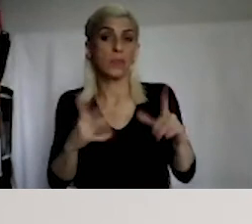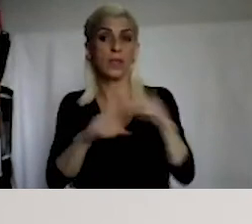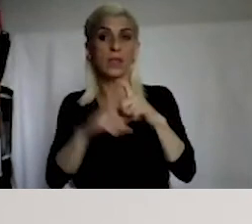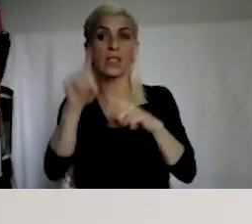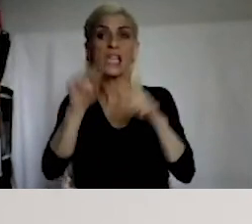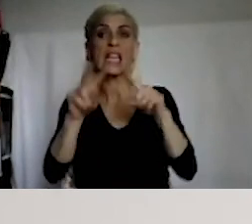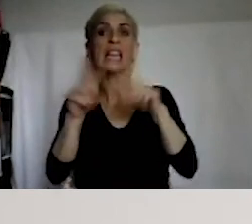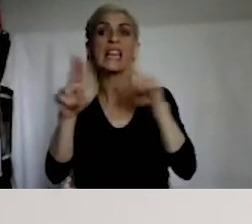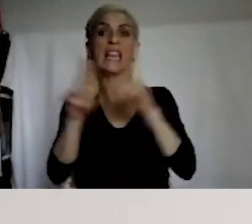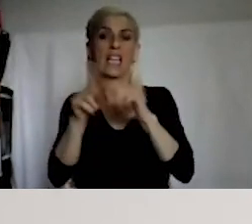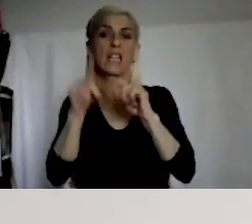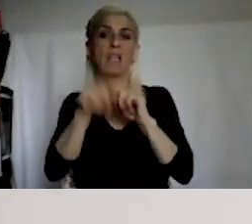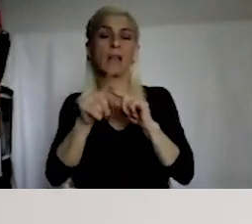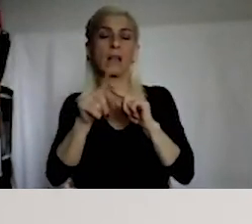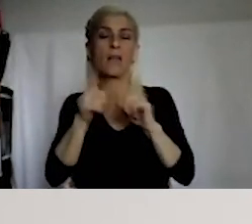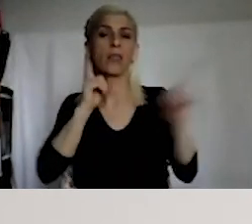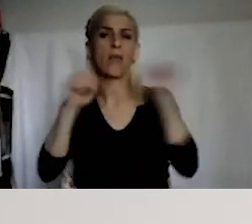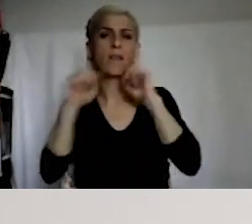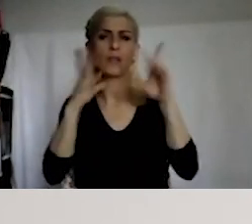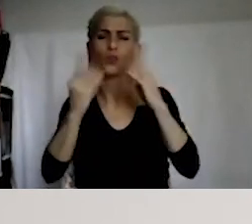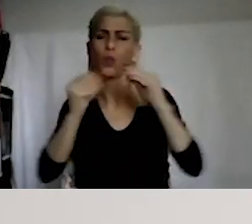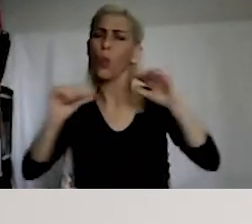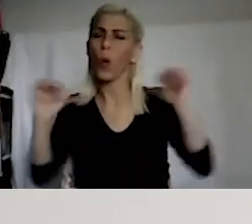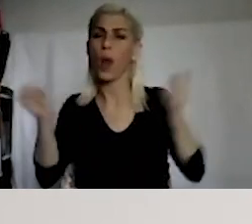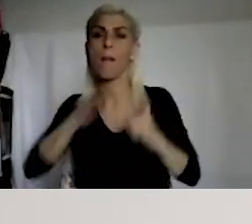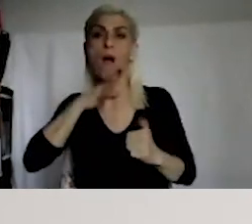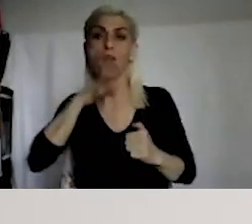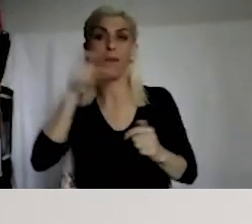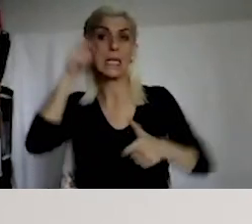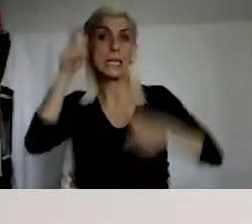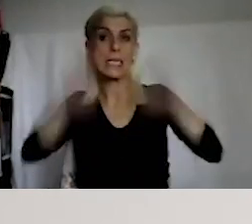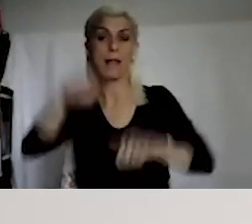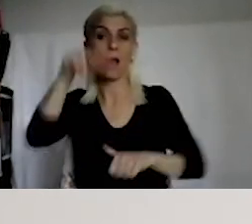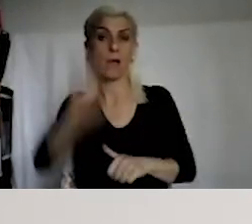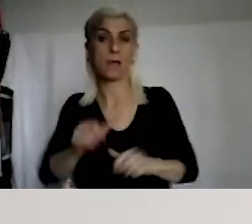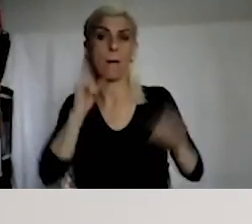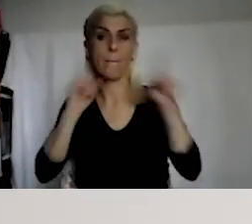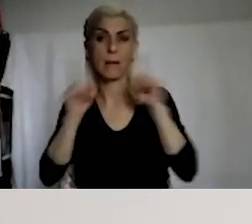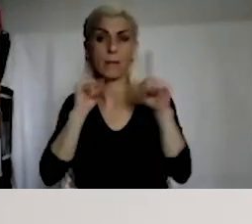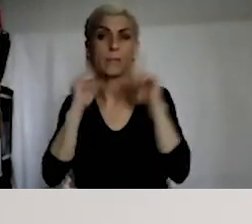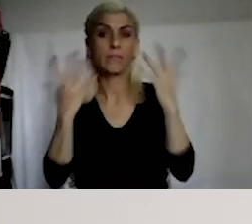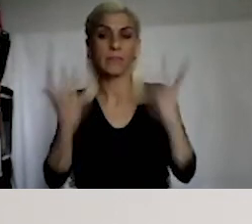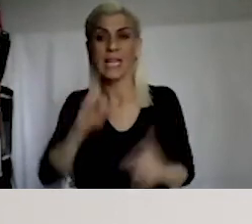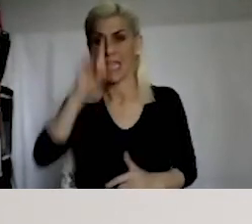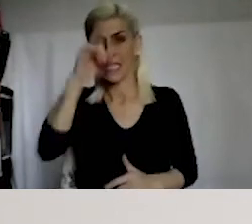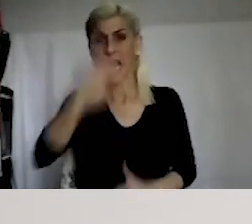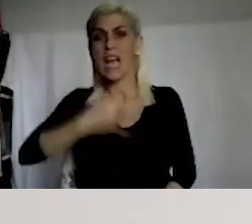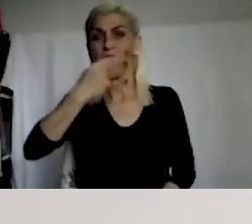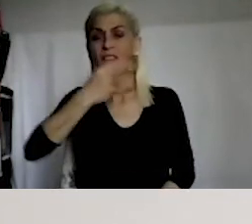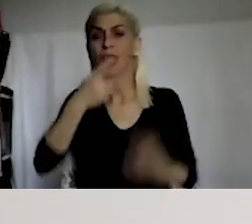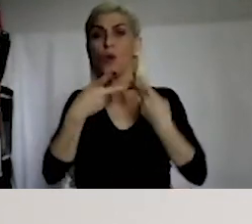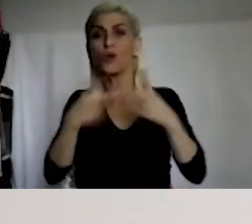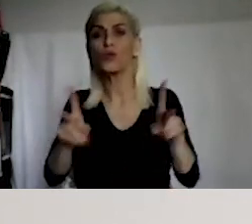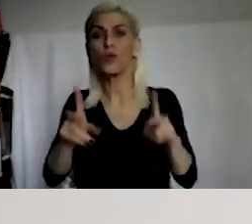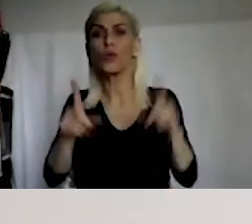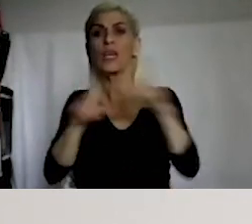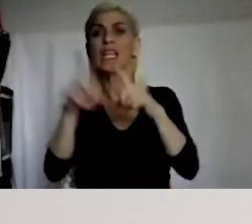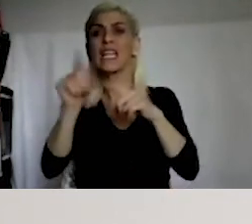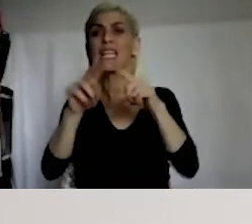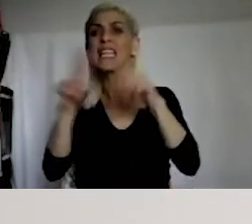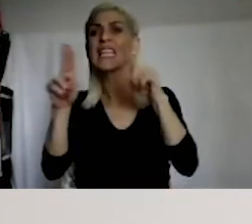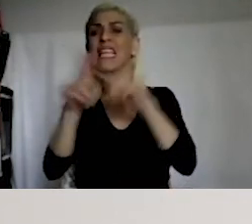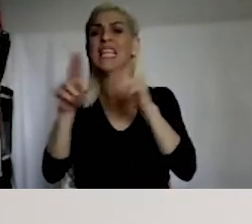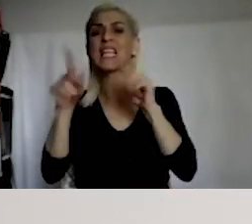Vis-a-vis the ECHR, Dink case is a very important one. Not just regarding the freedom of expression, of course.